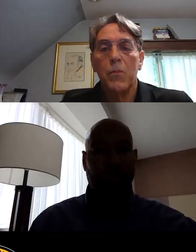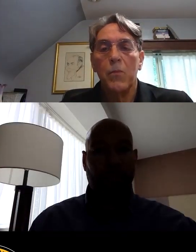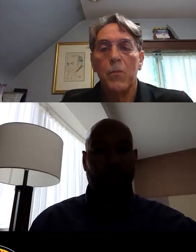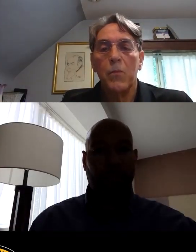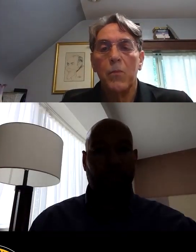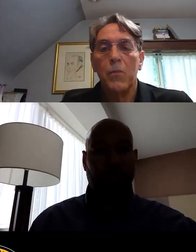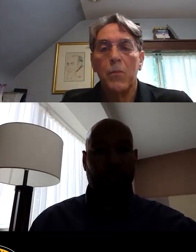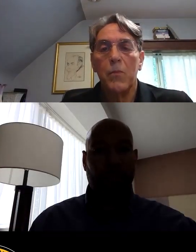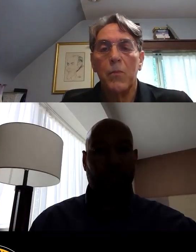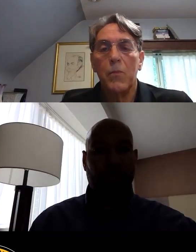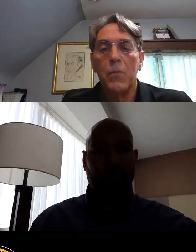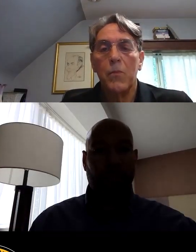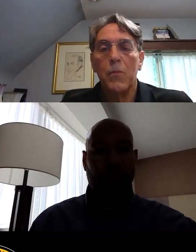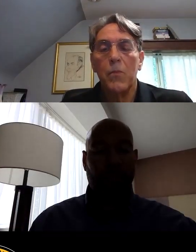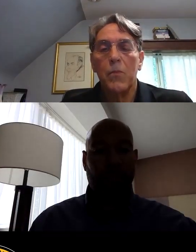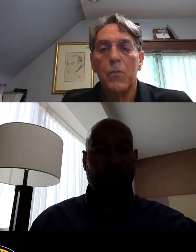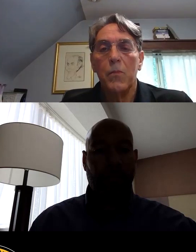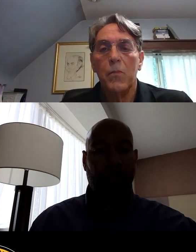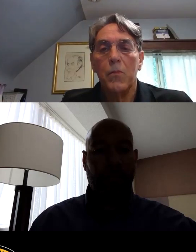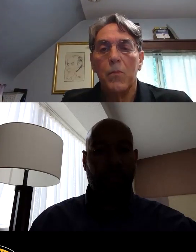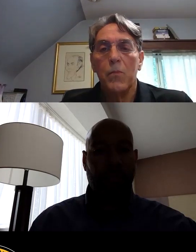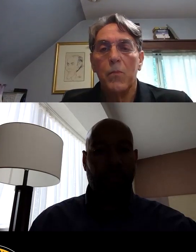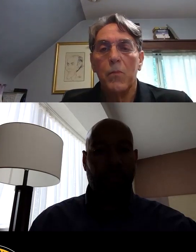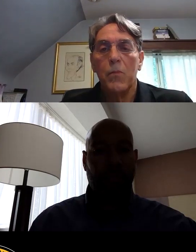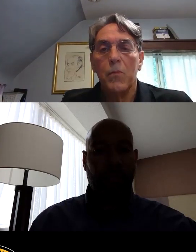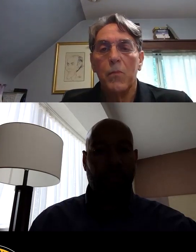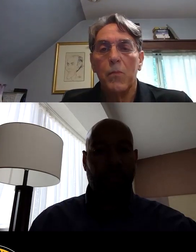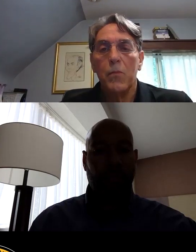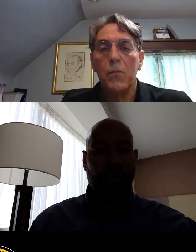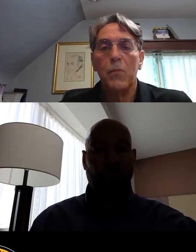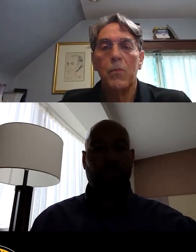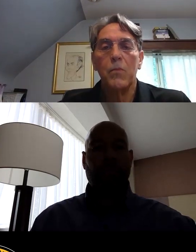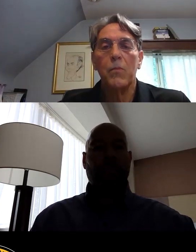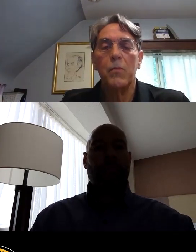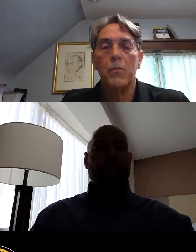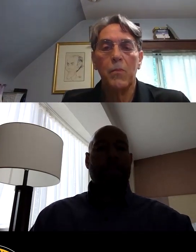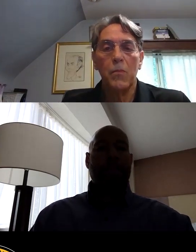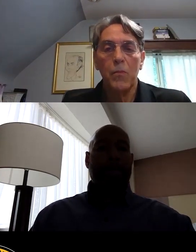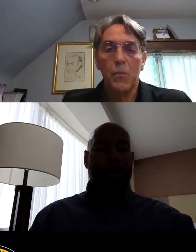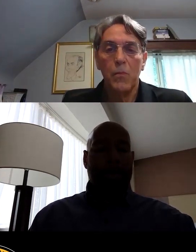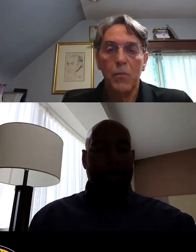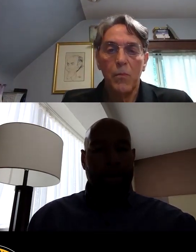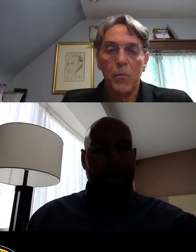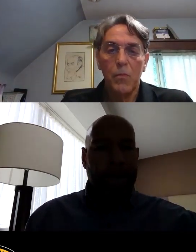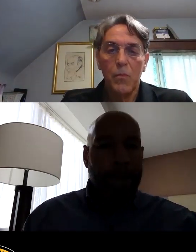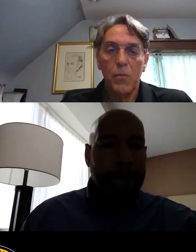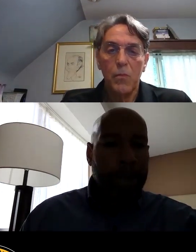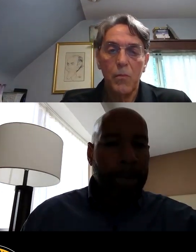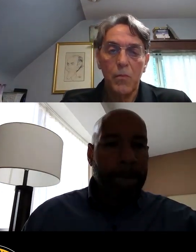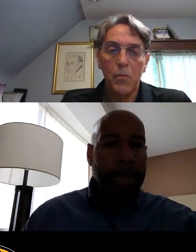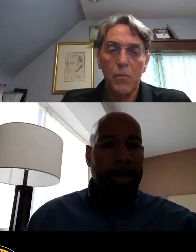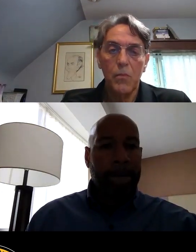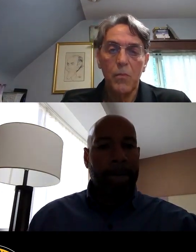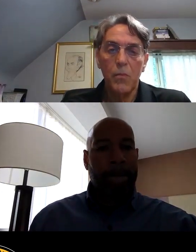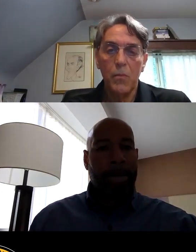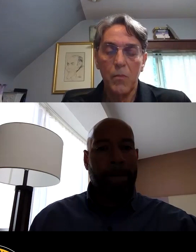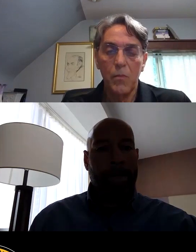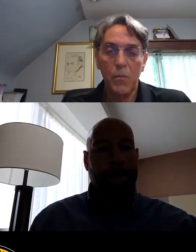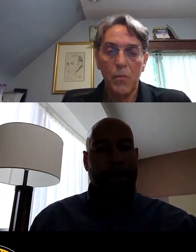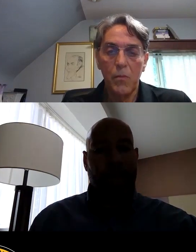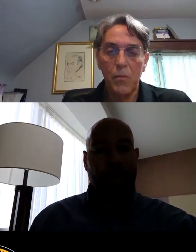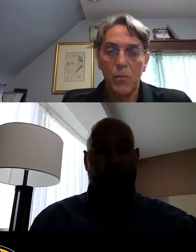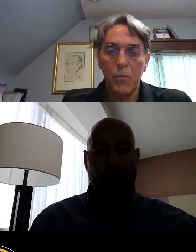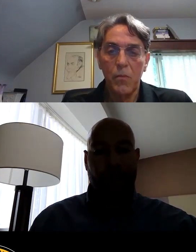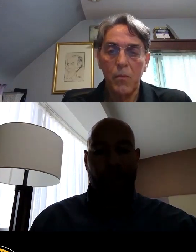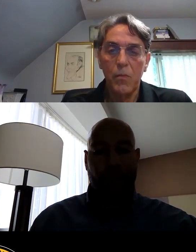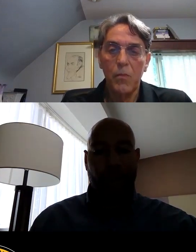Employees of the City of Pittsburgh for the 2021 Fiscal Year and the Rate of the Compensation Thereof and Setting Maximum